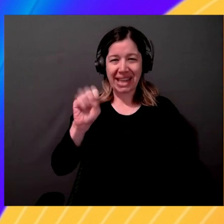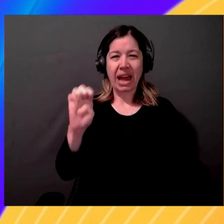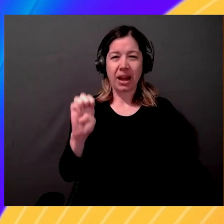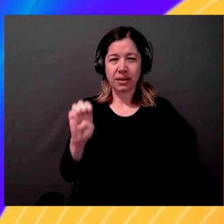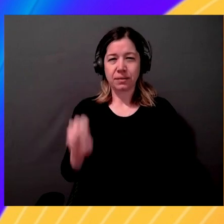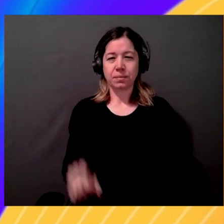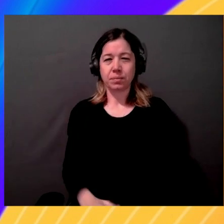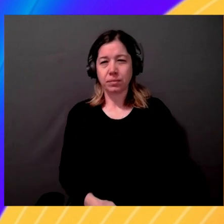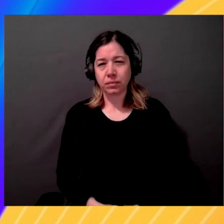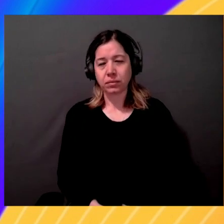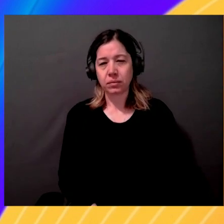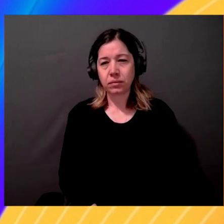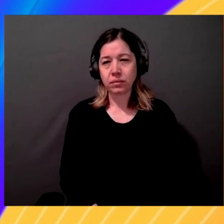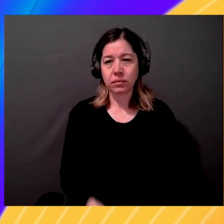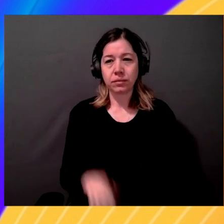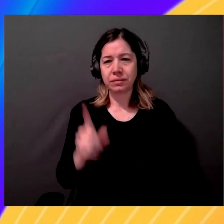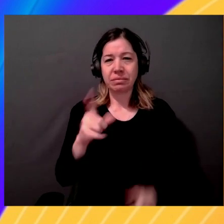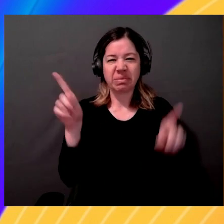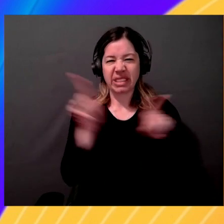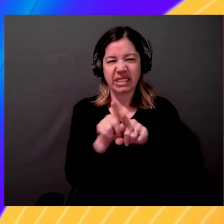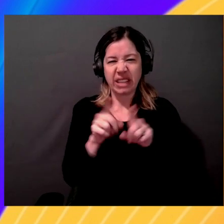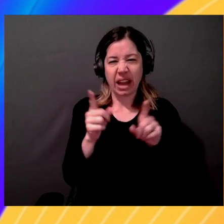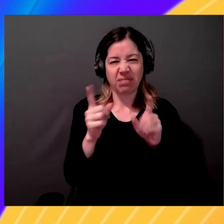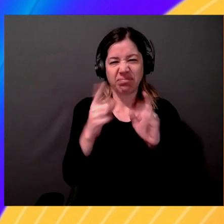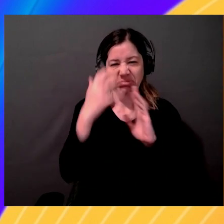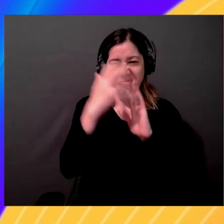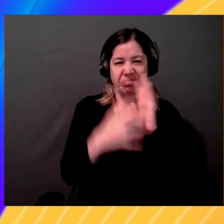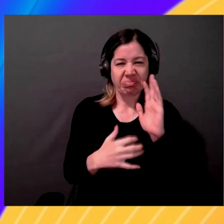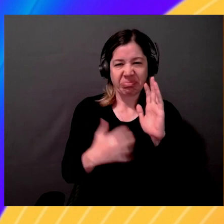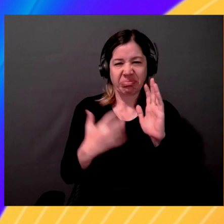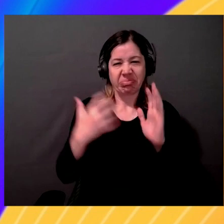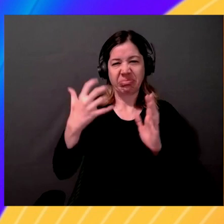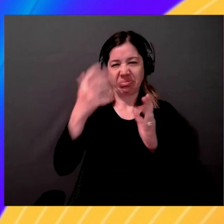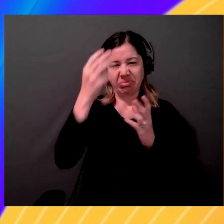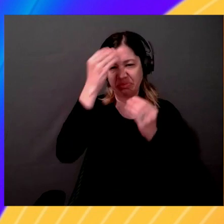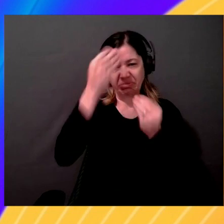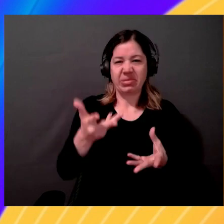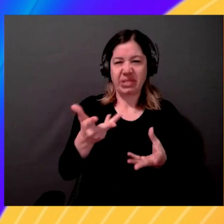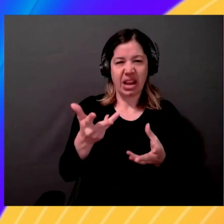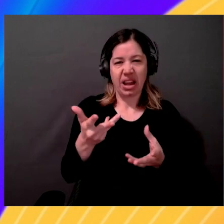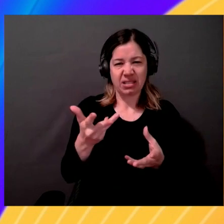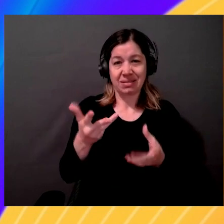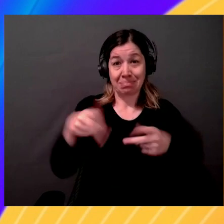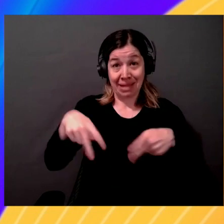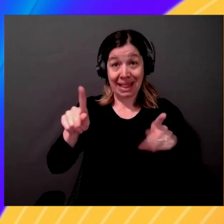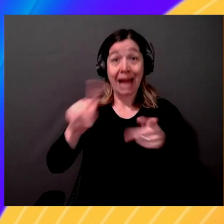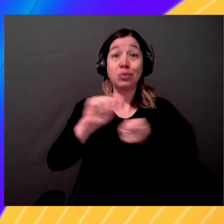go with the same text that I copied. And I'm going to let it translate into Spanish.